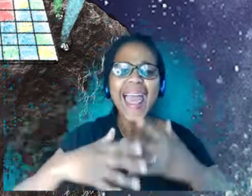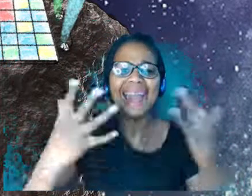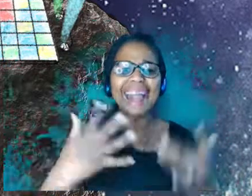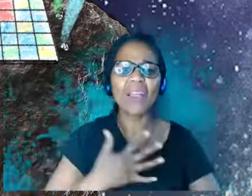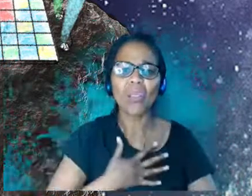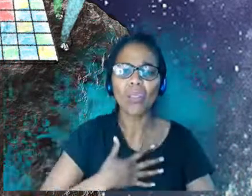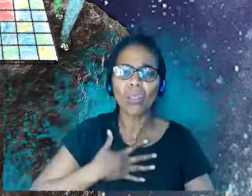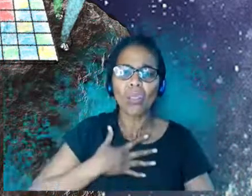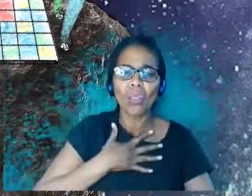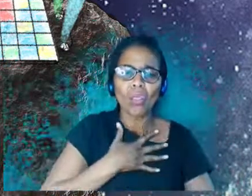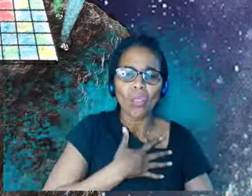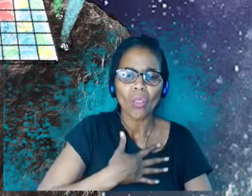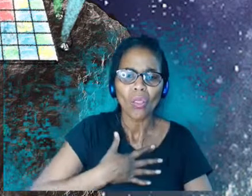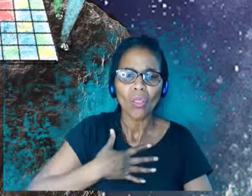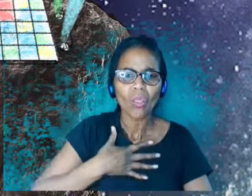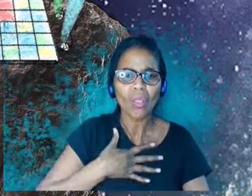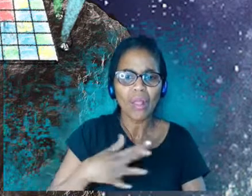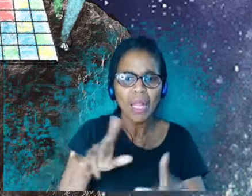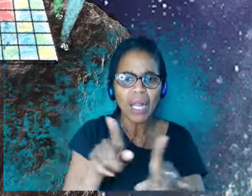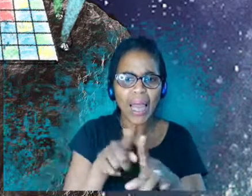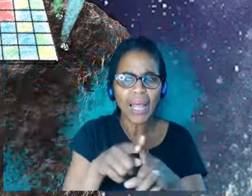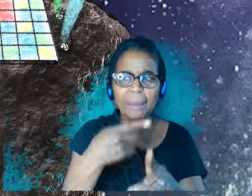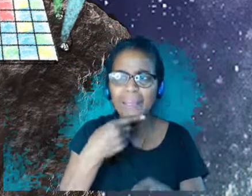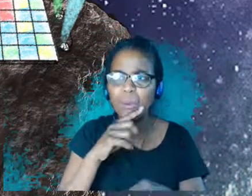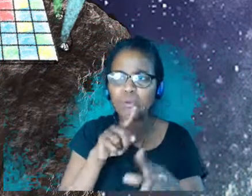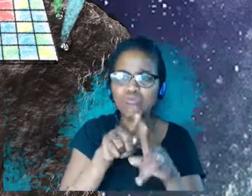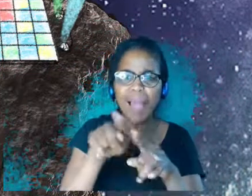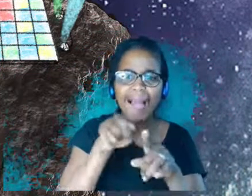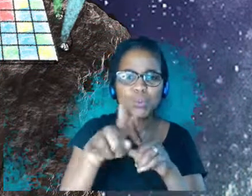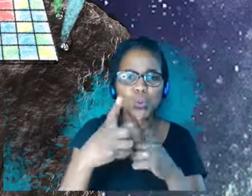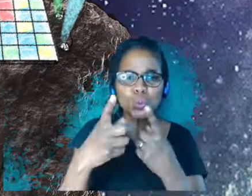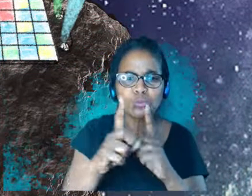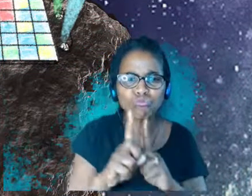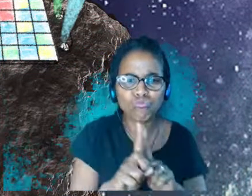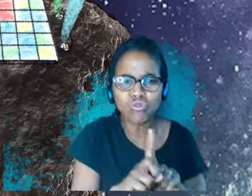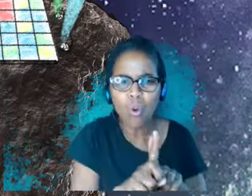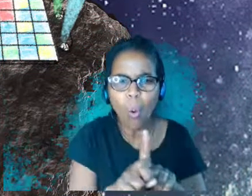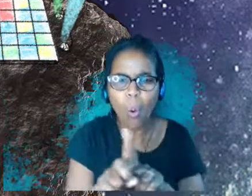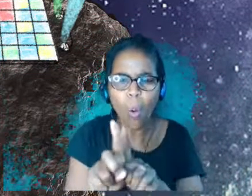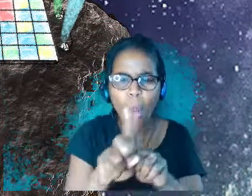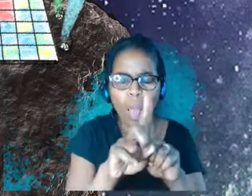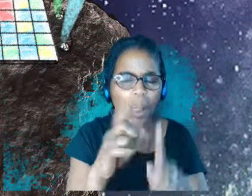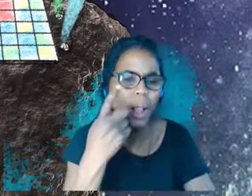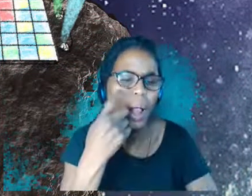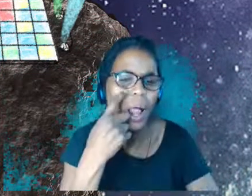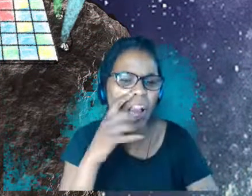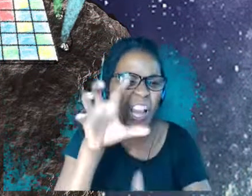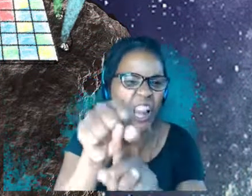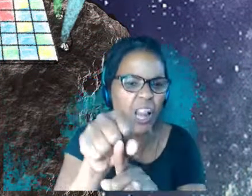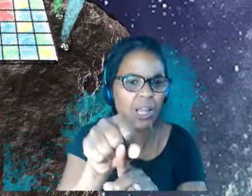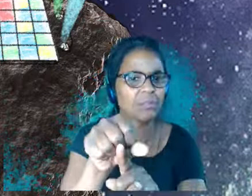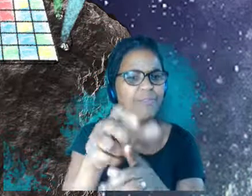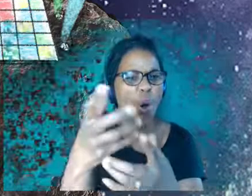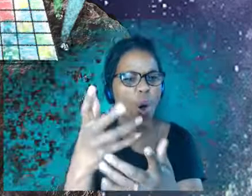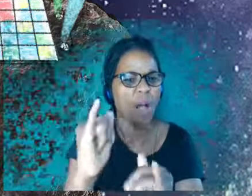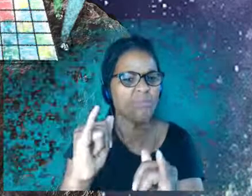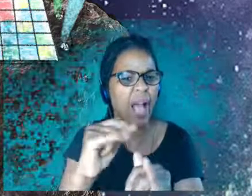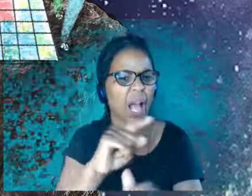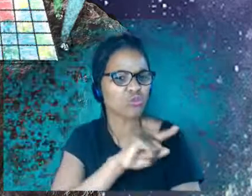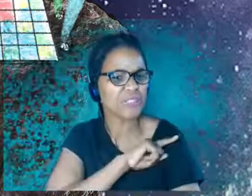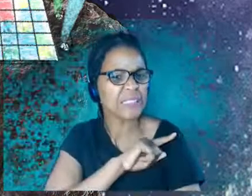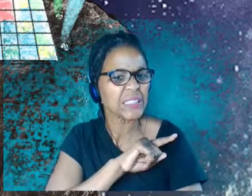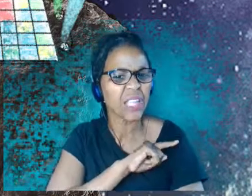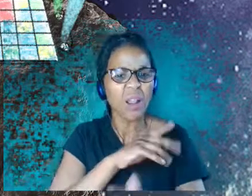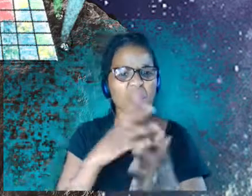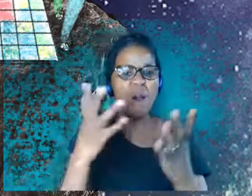try and in some quite devious and uncomfortable ways, try and affect the environment by sitting on top of the